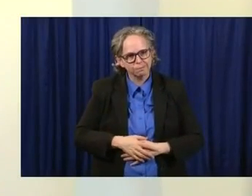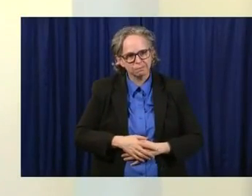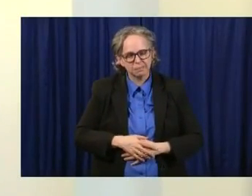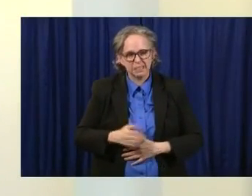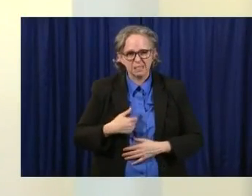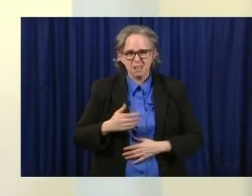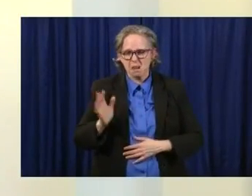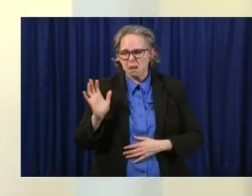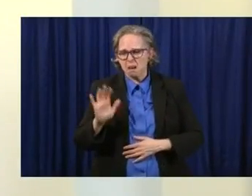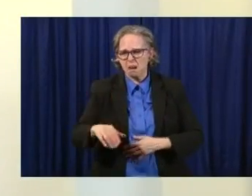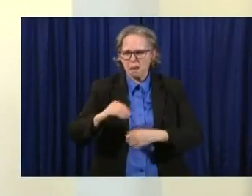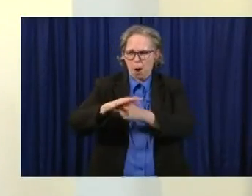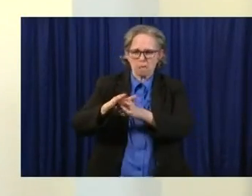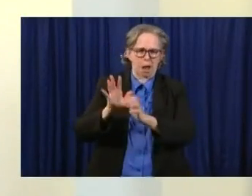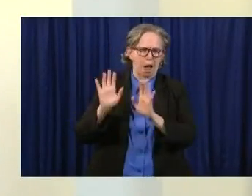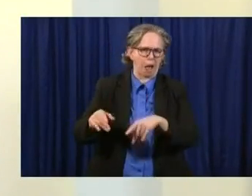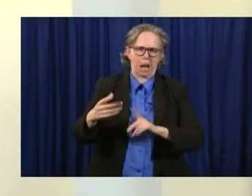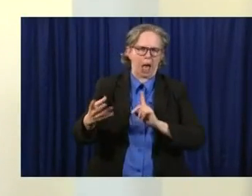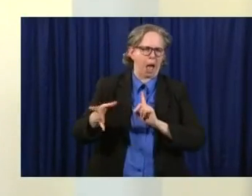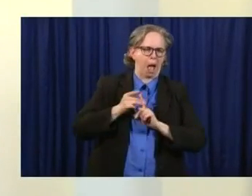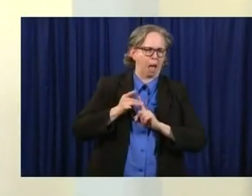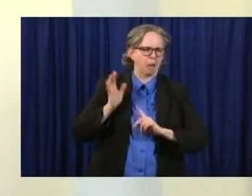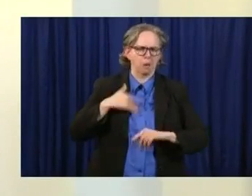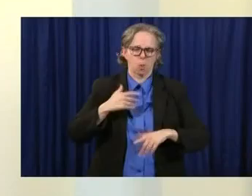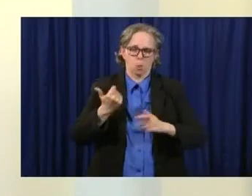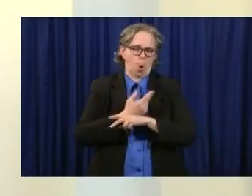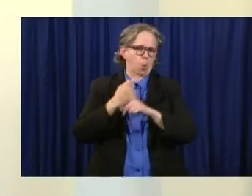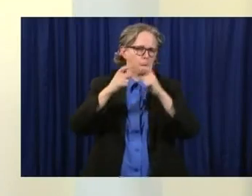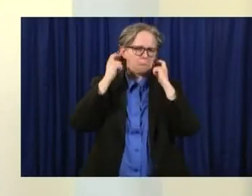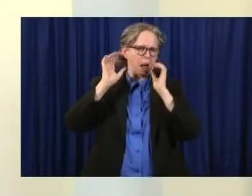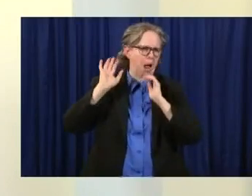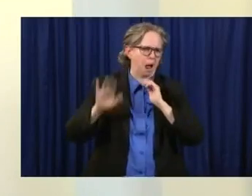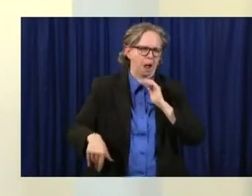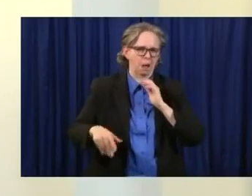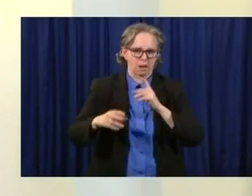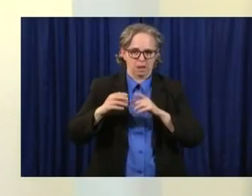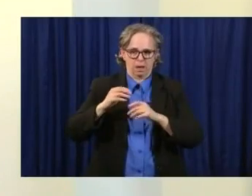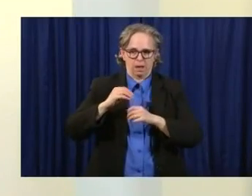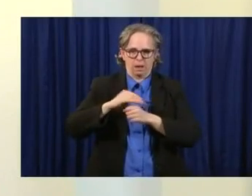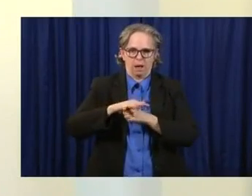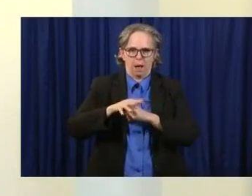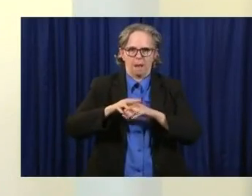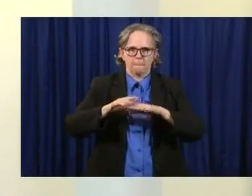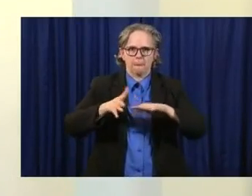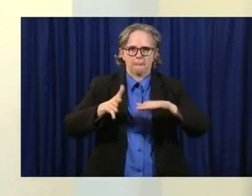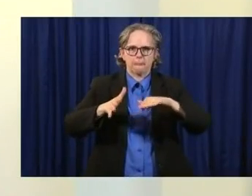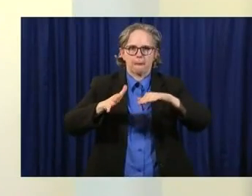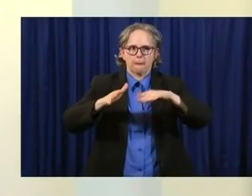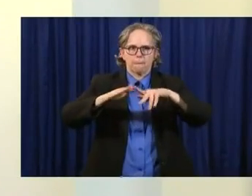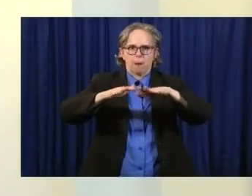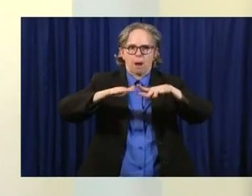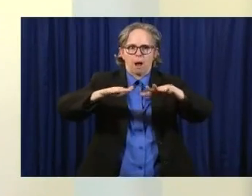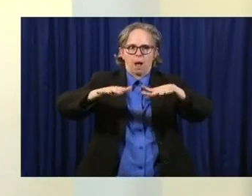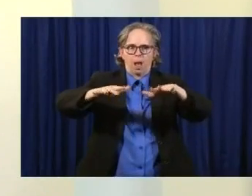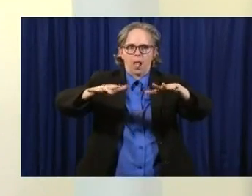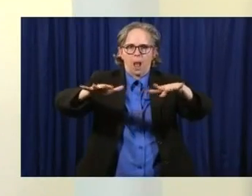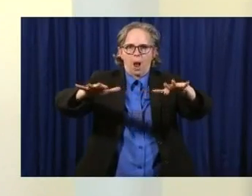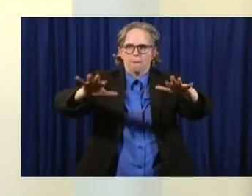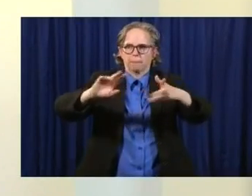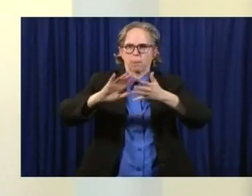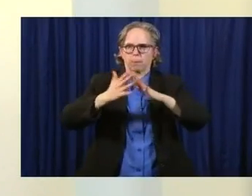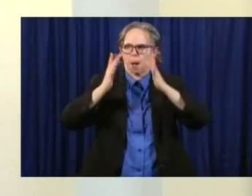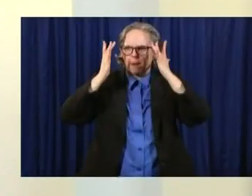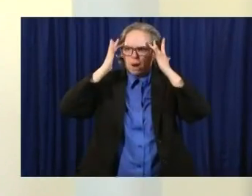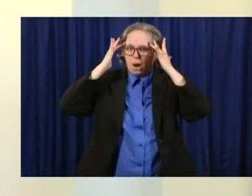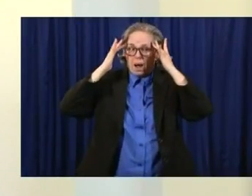and this virus spreads rapidly and there are many, many outbreaks, people will panic and they'll be afraid again. And we don't want